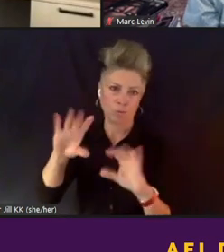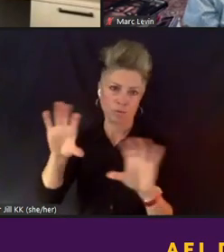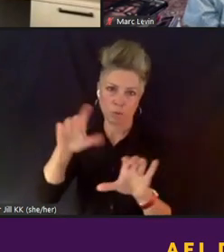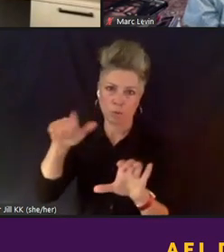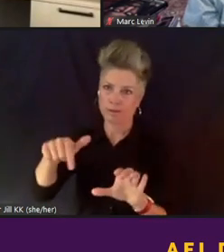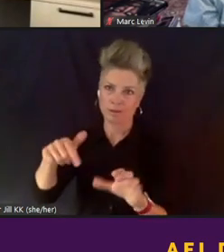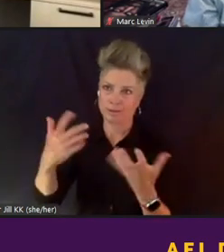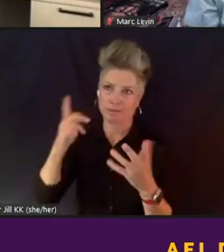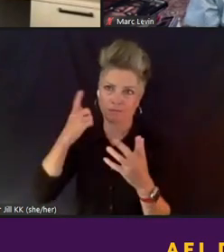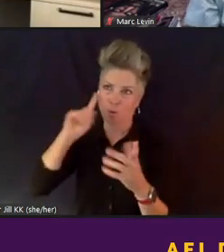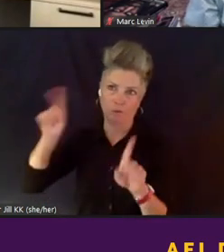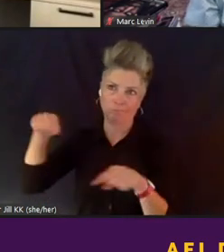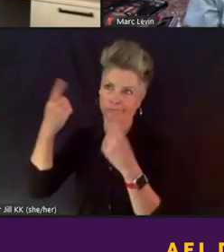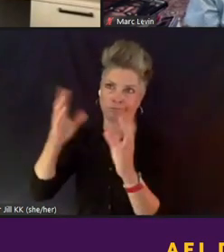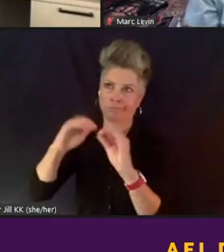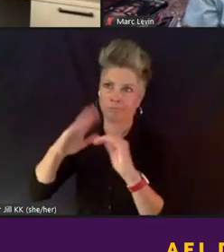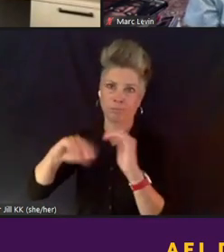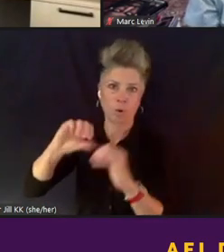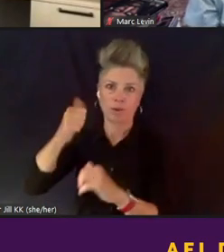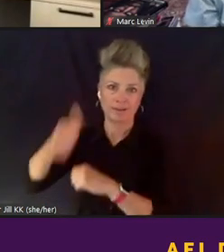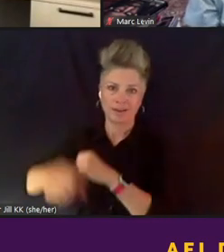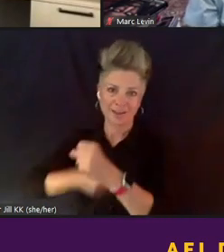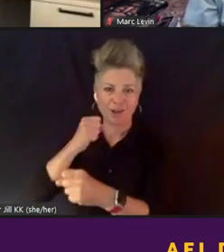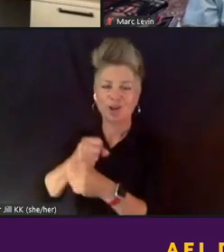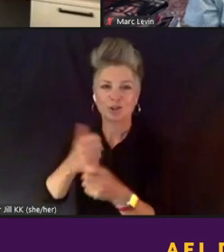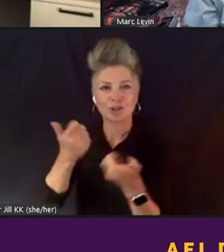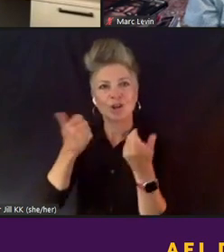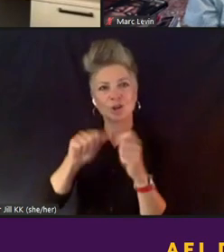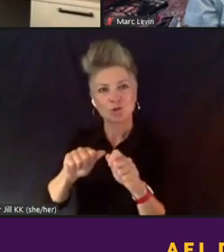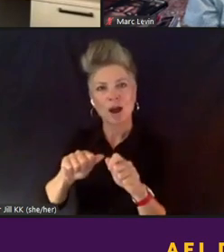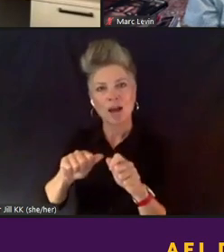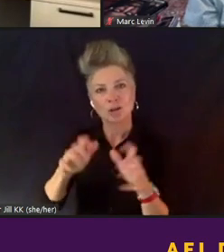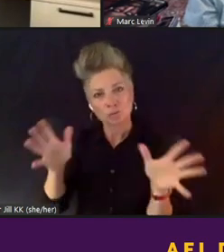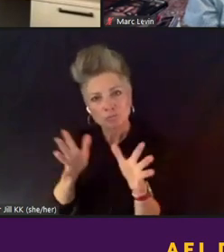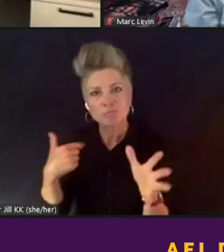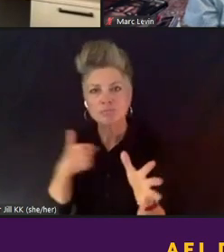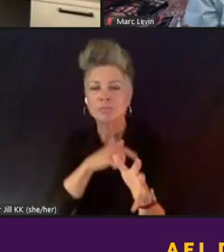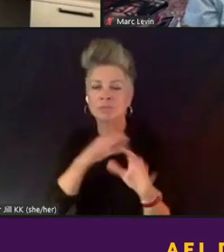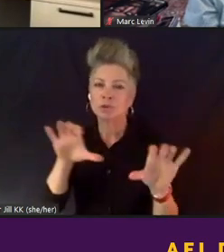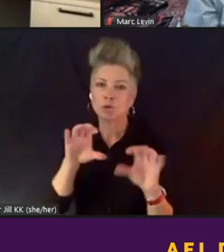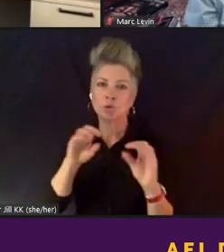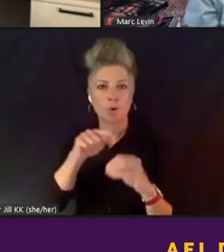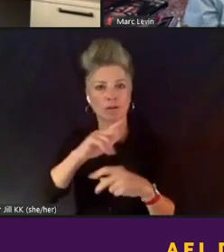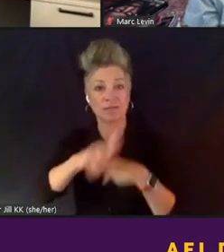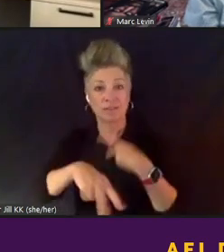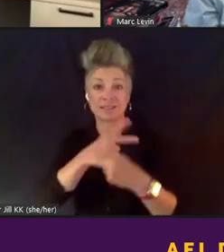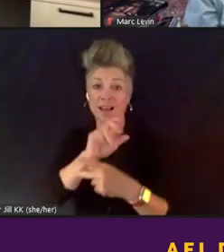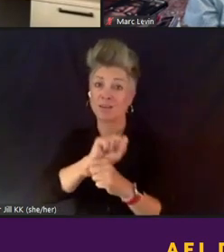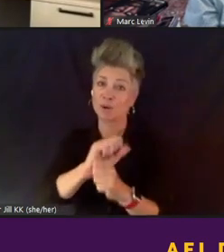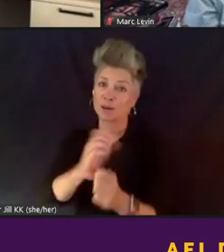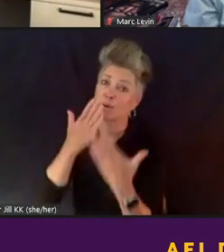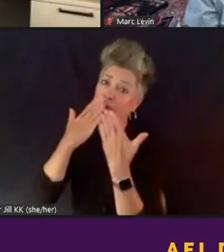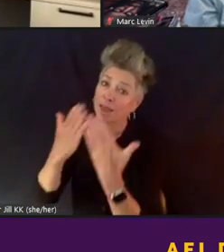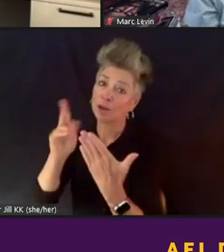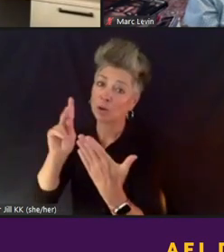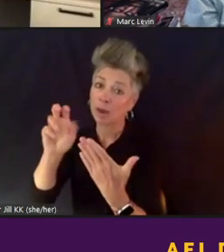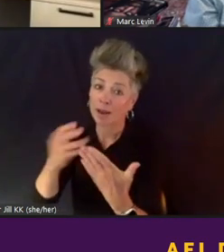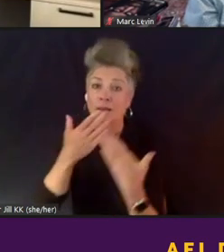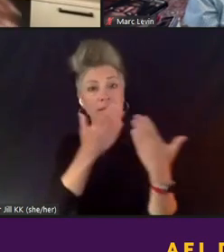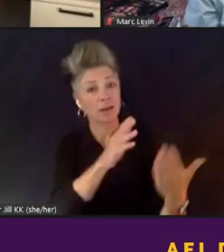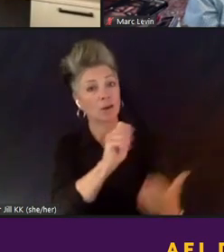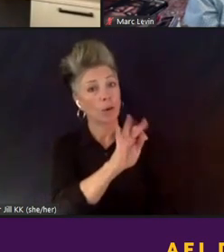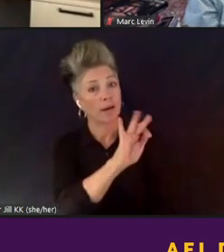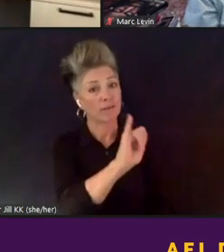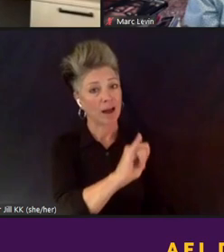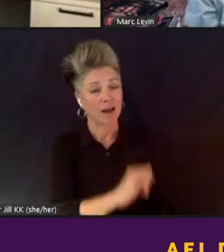a decade or more, to try to get us to, to do more of this work. So thanks, Ken. thanks, AFI. Great.